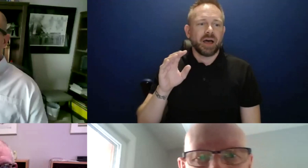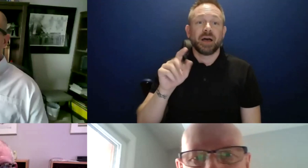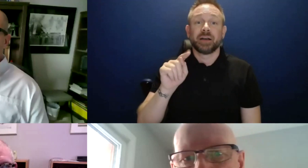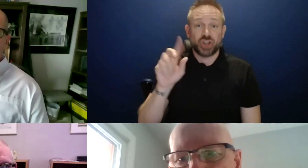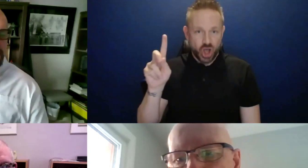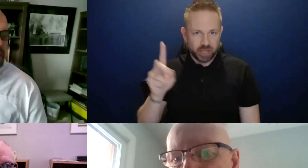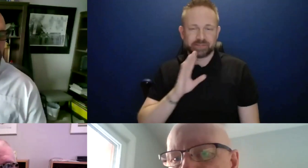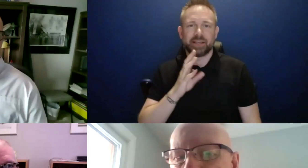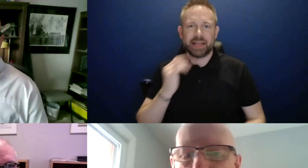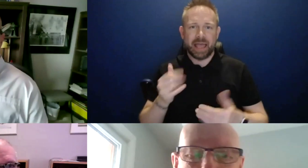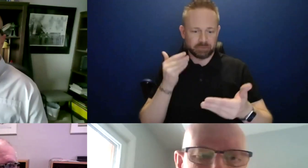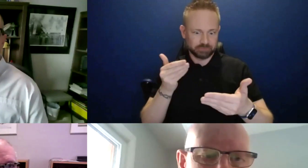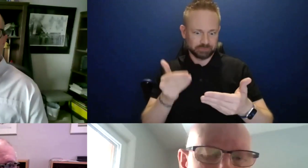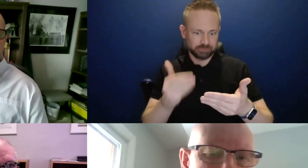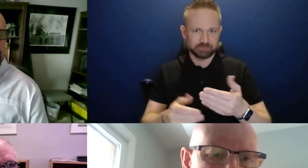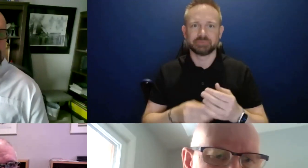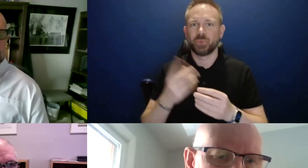last hand up here is Dan Moore.